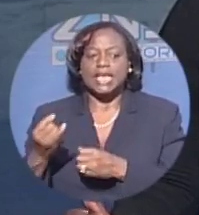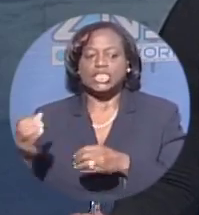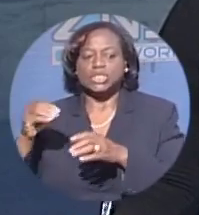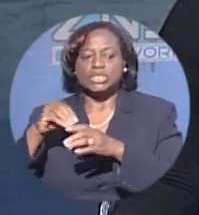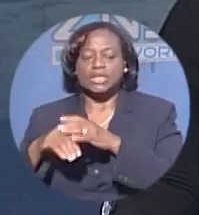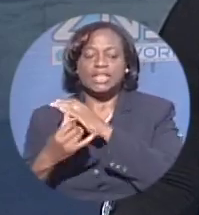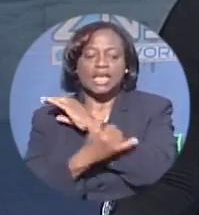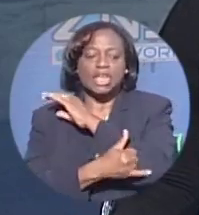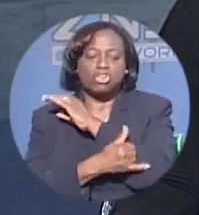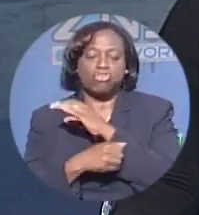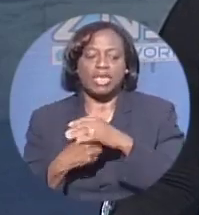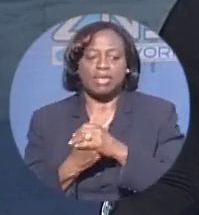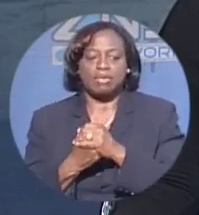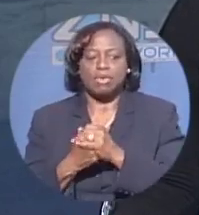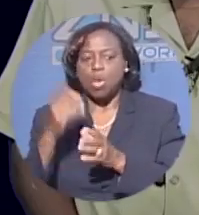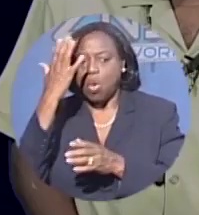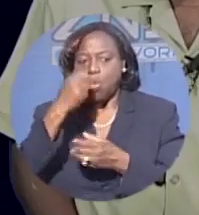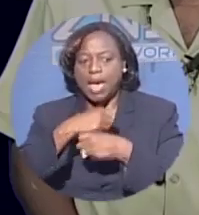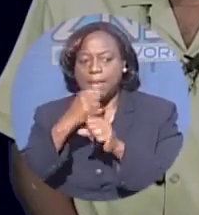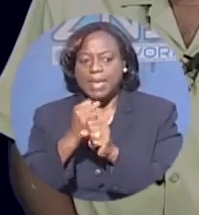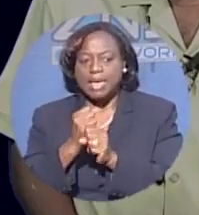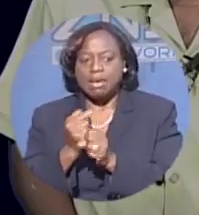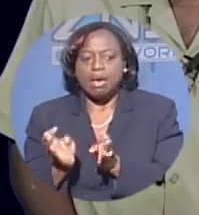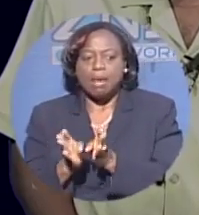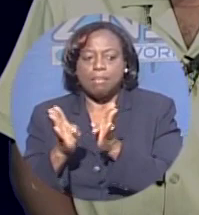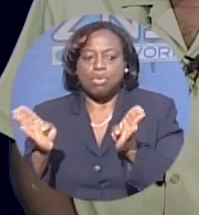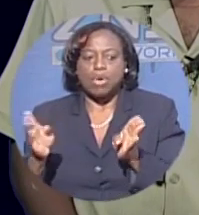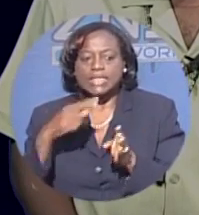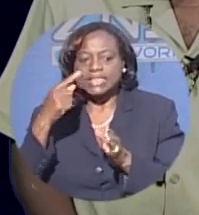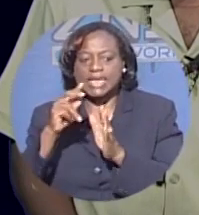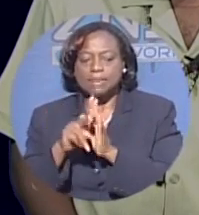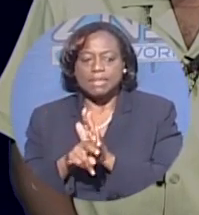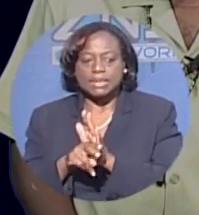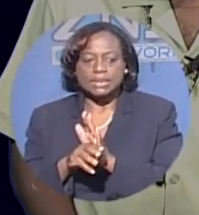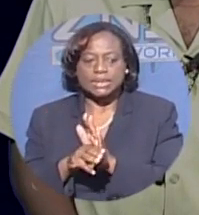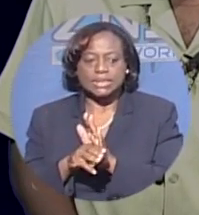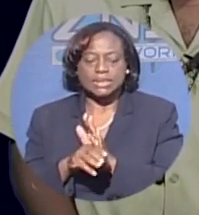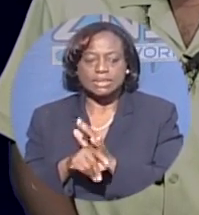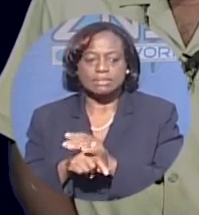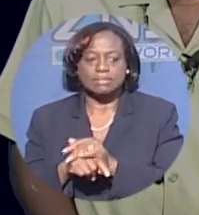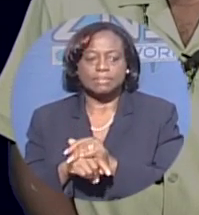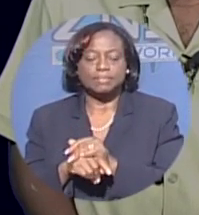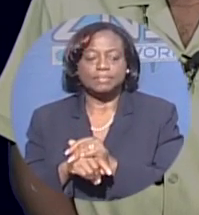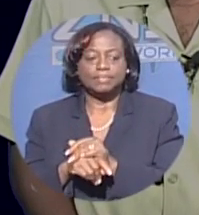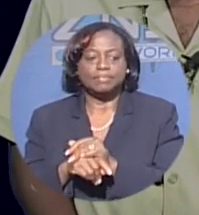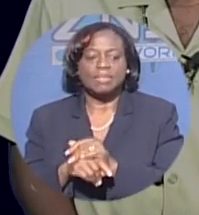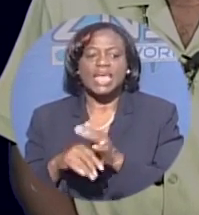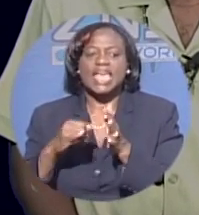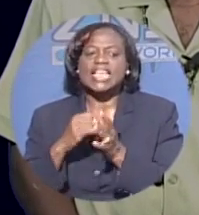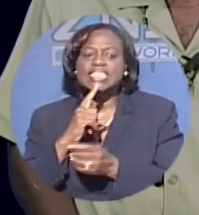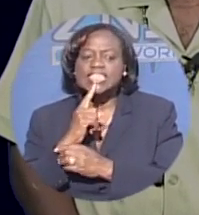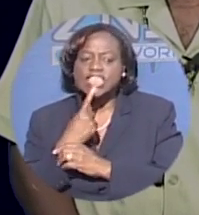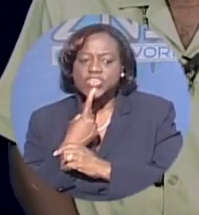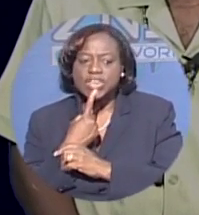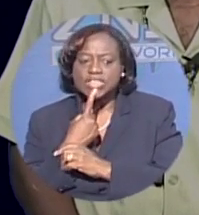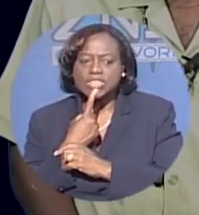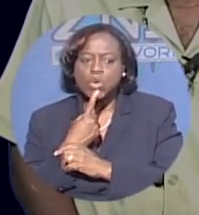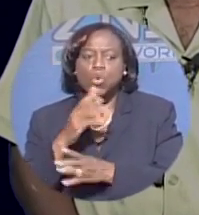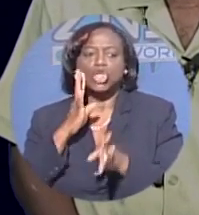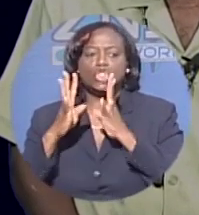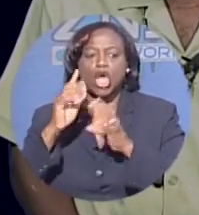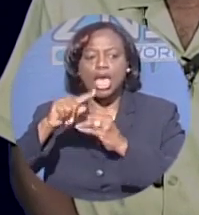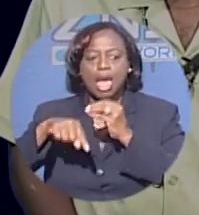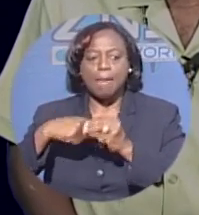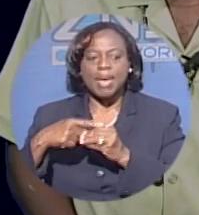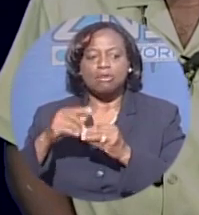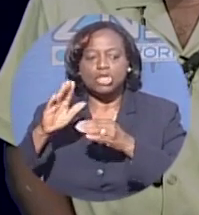such a broad statement with regards to the sex offenders registry? it's serious enough. We're talking about children. We're